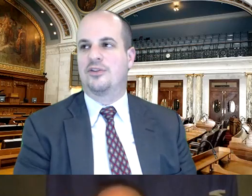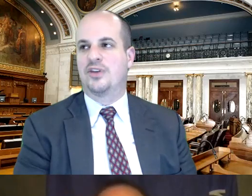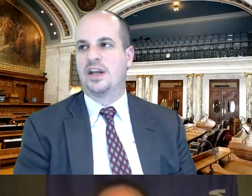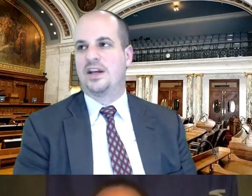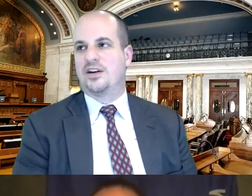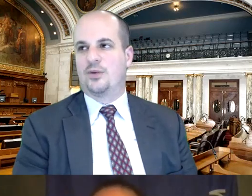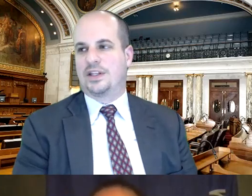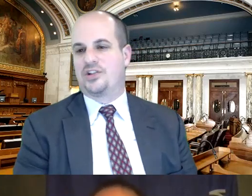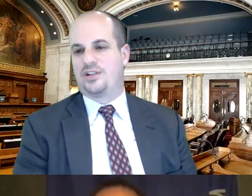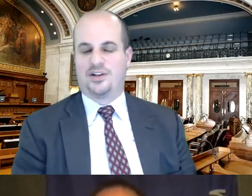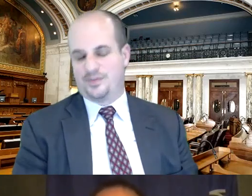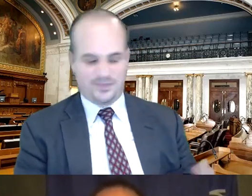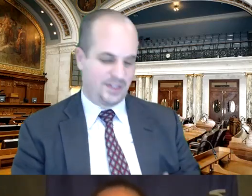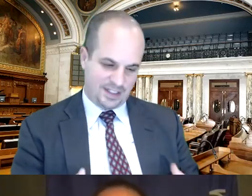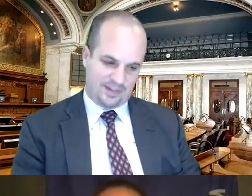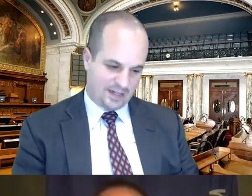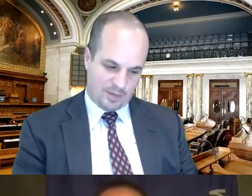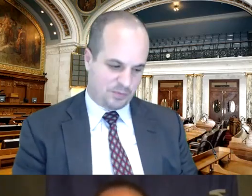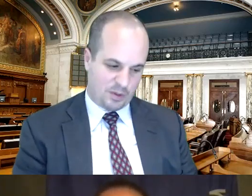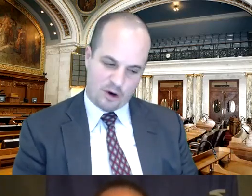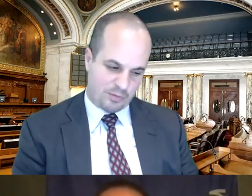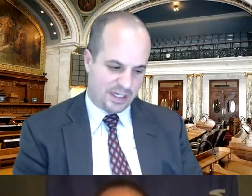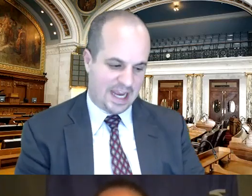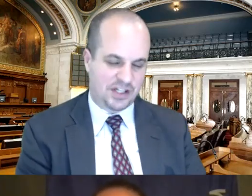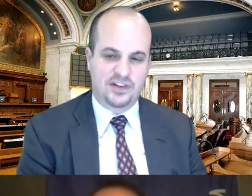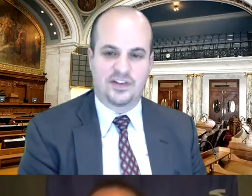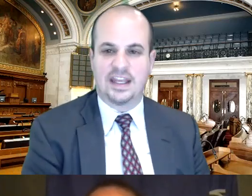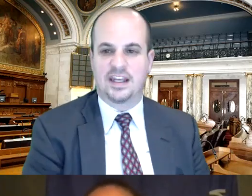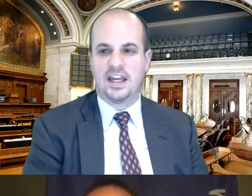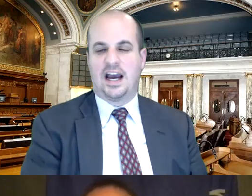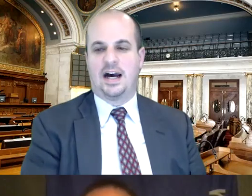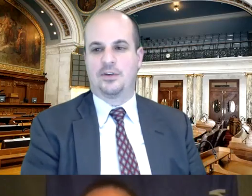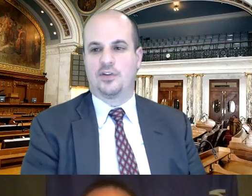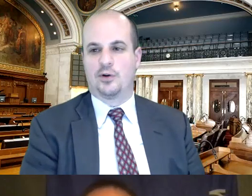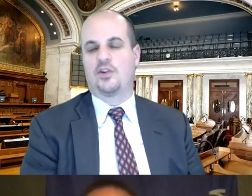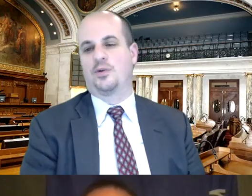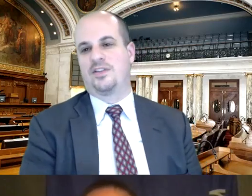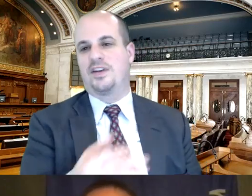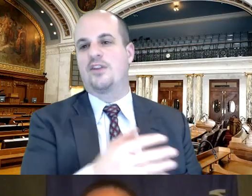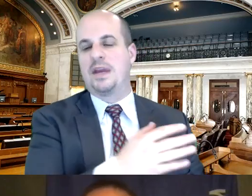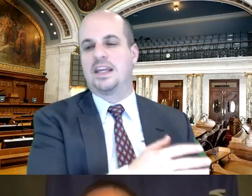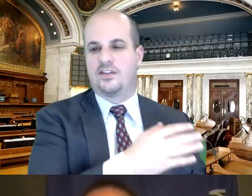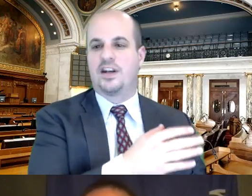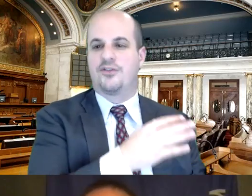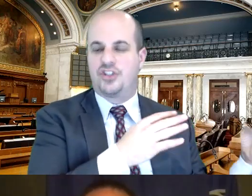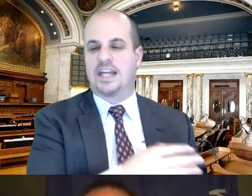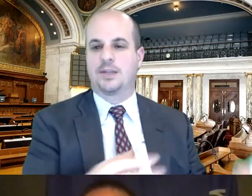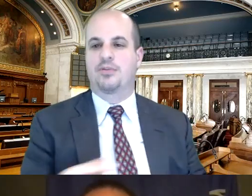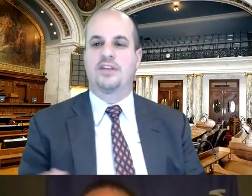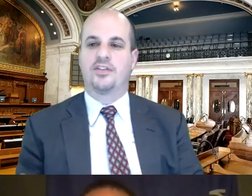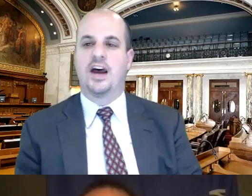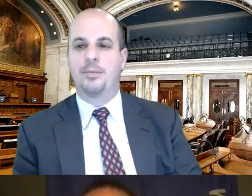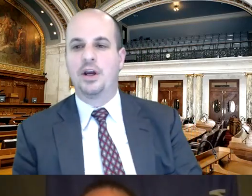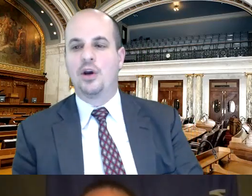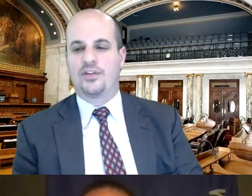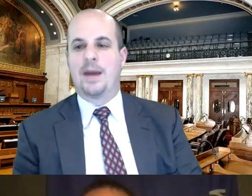instead of what they you know instead of a much more appropriate action to take um and so so instead of making instead of jacking